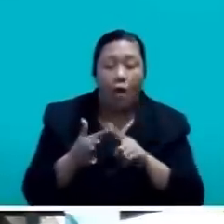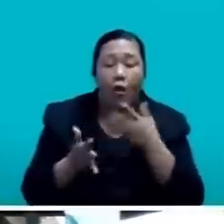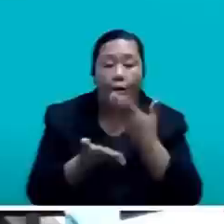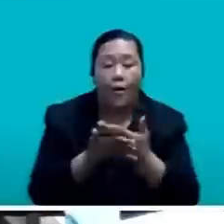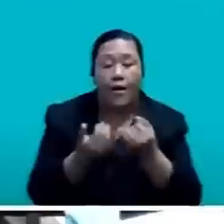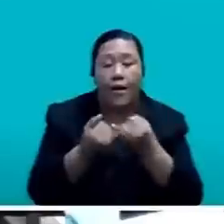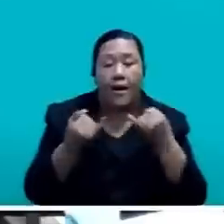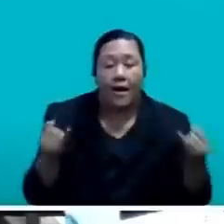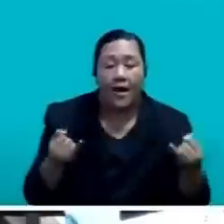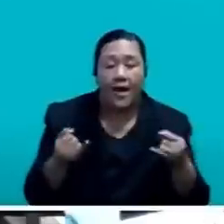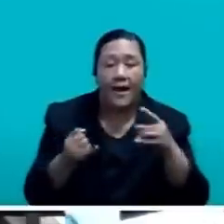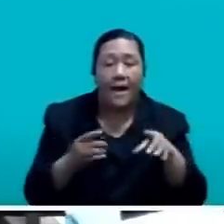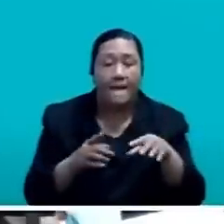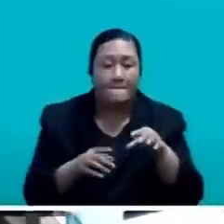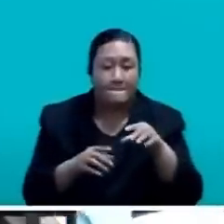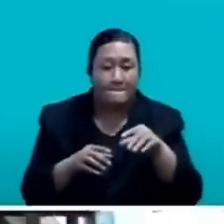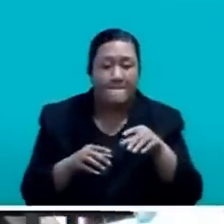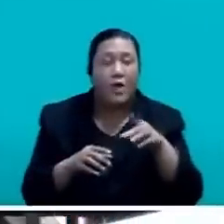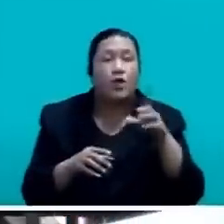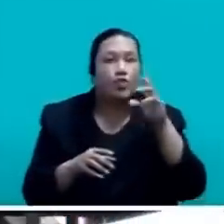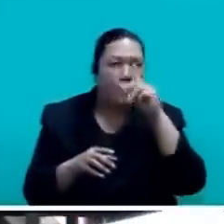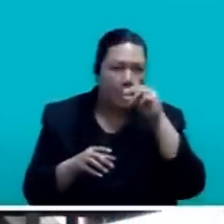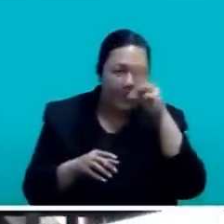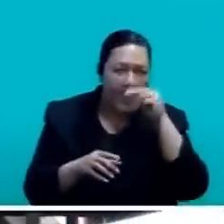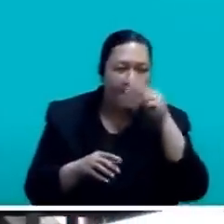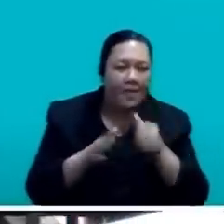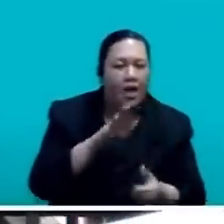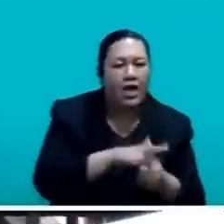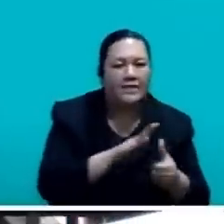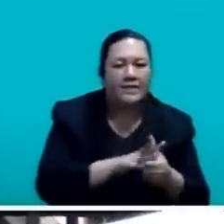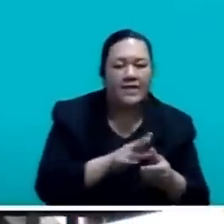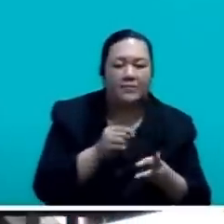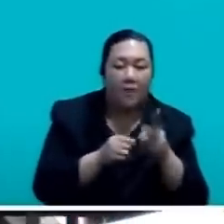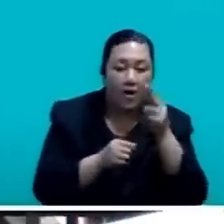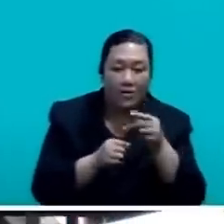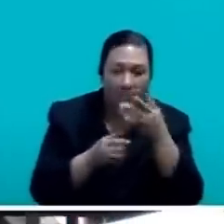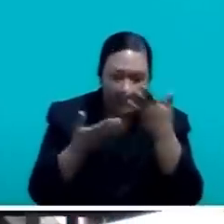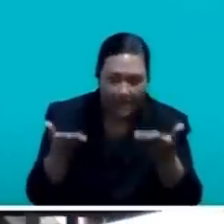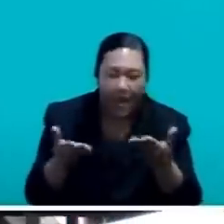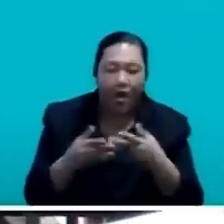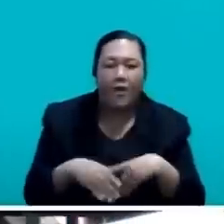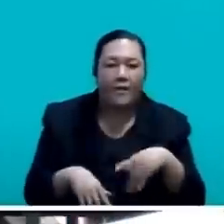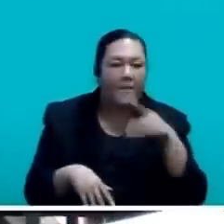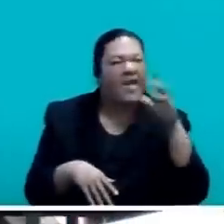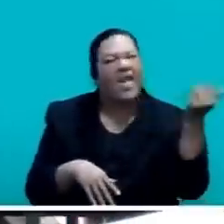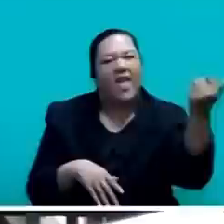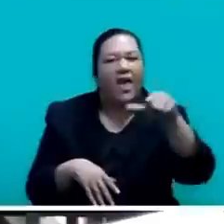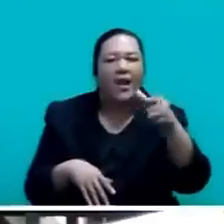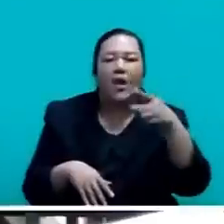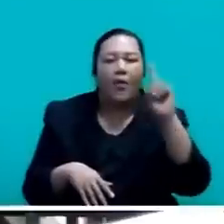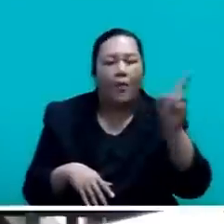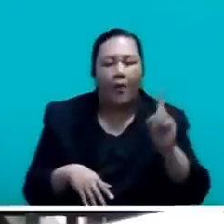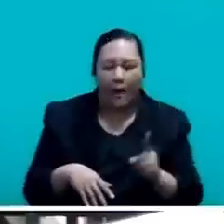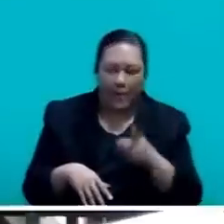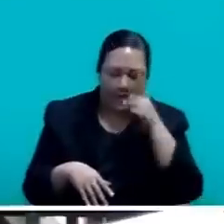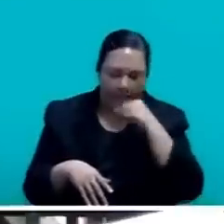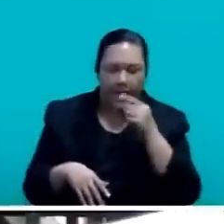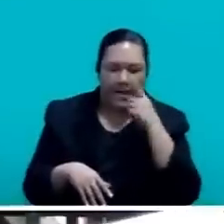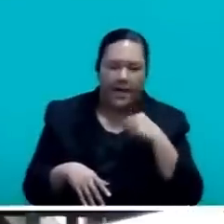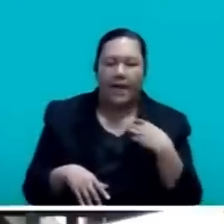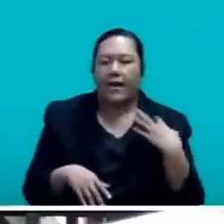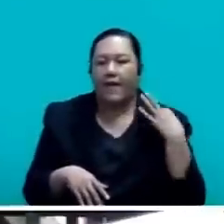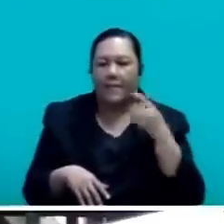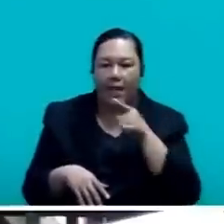efficient and accessible to all. Lessees can now apply for state land leases without leaving the comfort of their